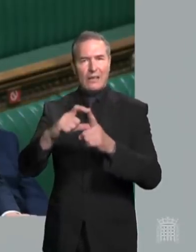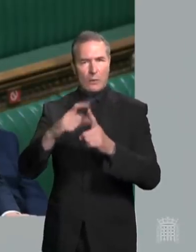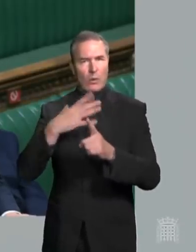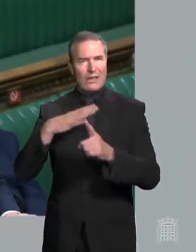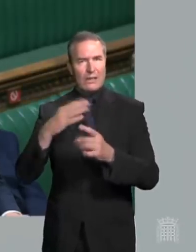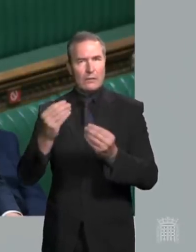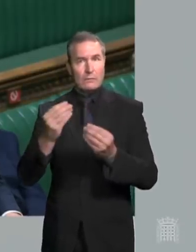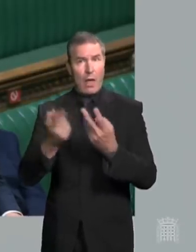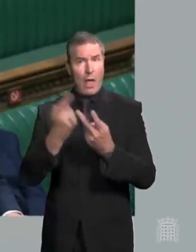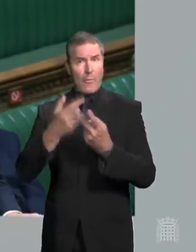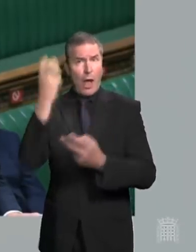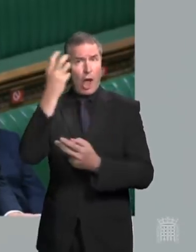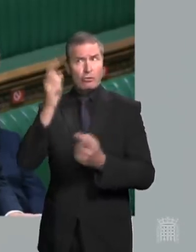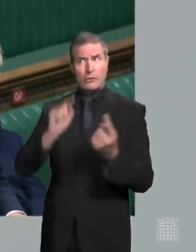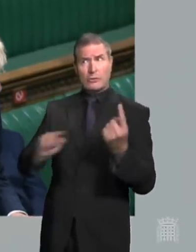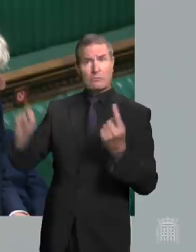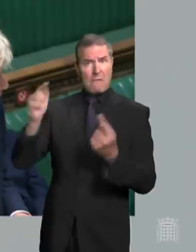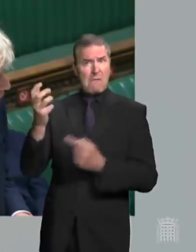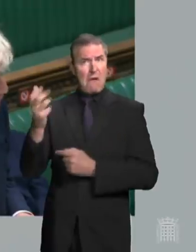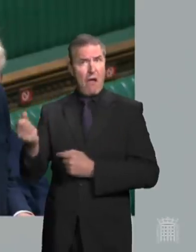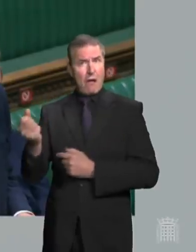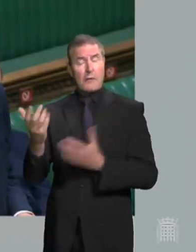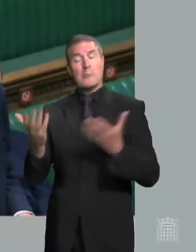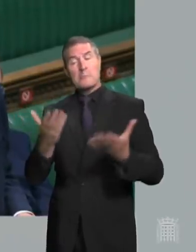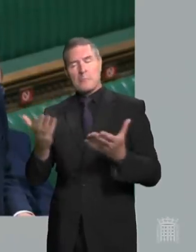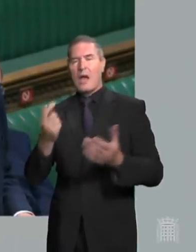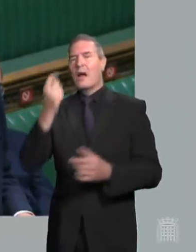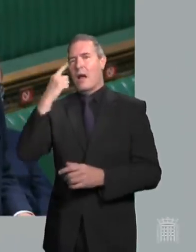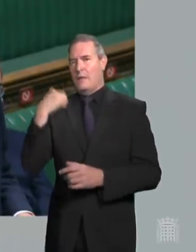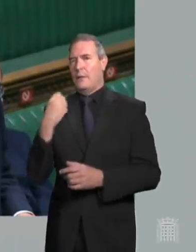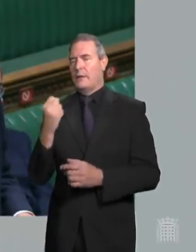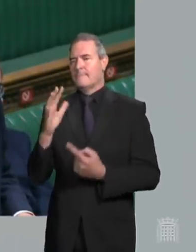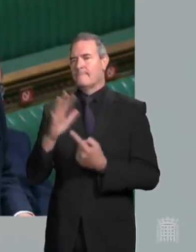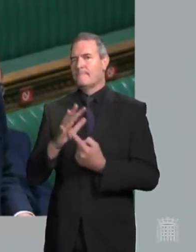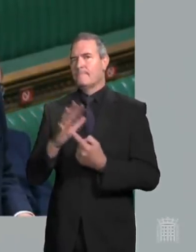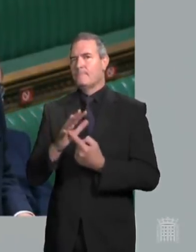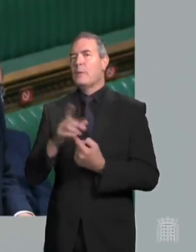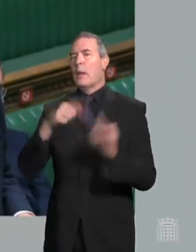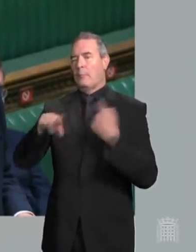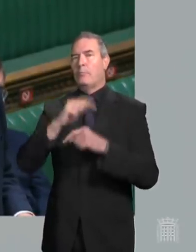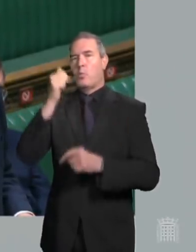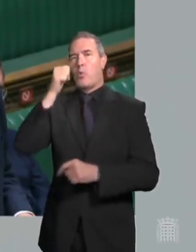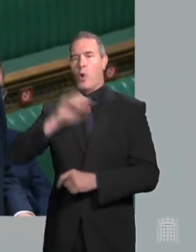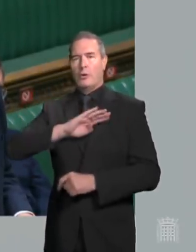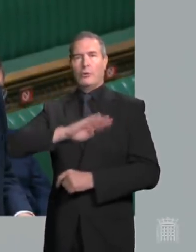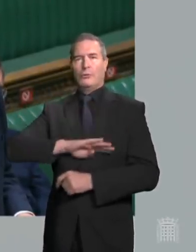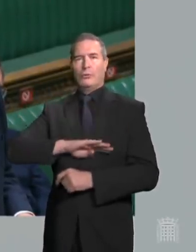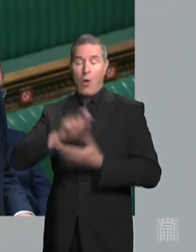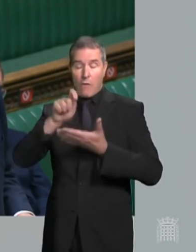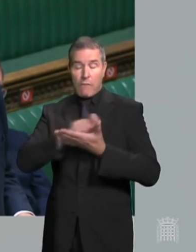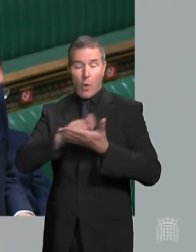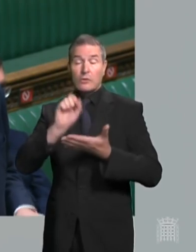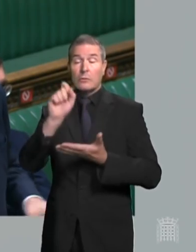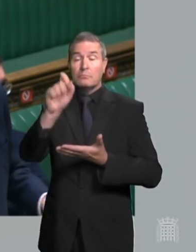countries have it. I think it is eminently sensible and people will be reassured that their votes matter.